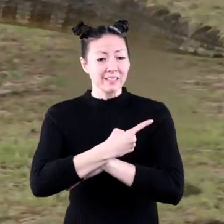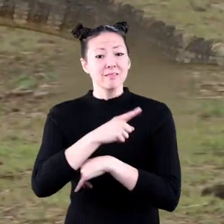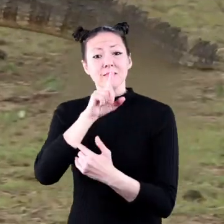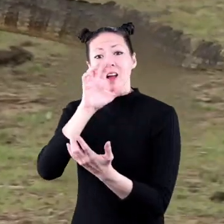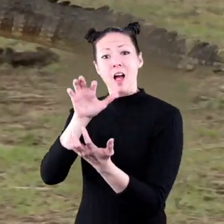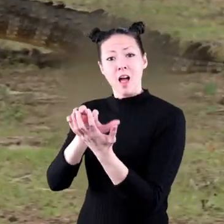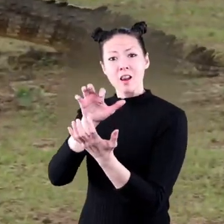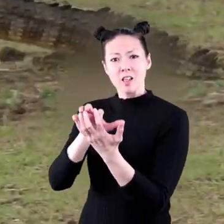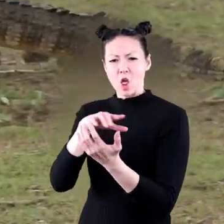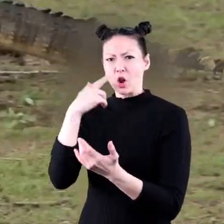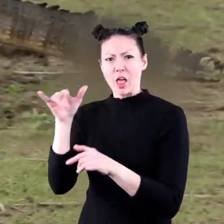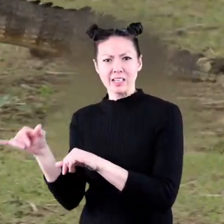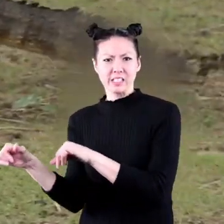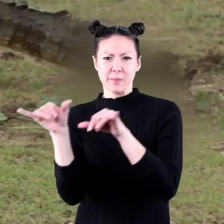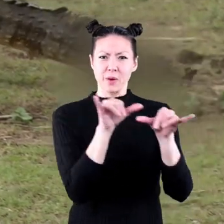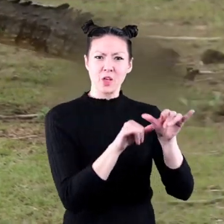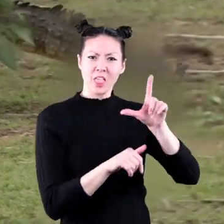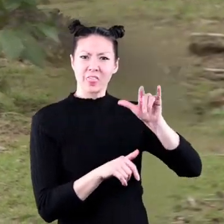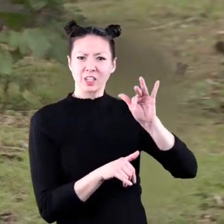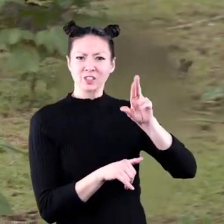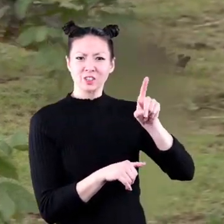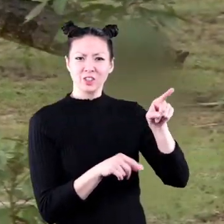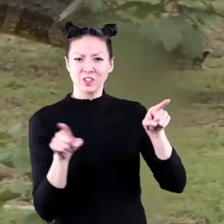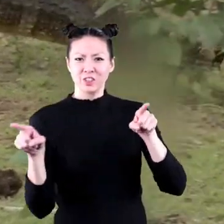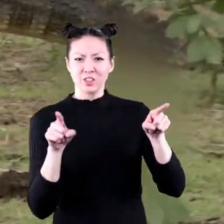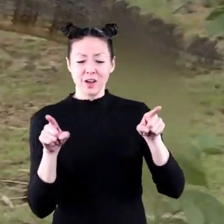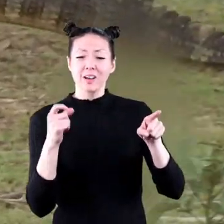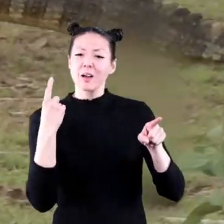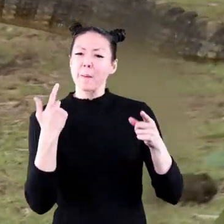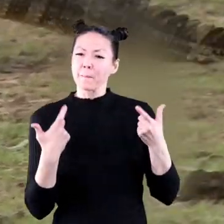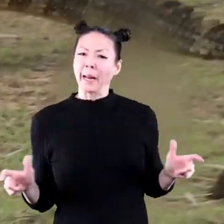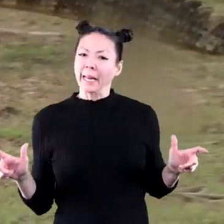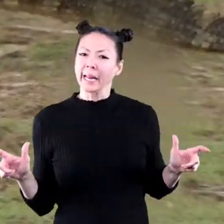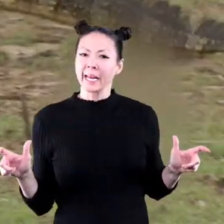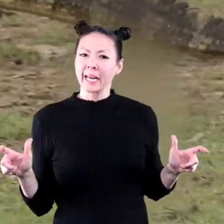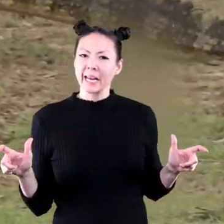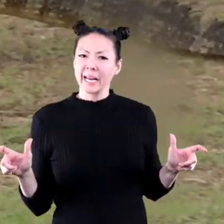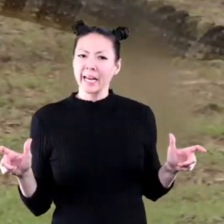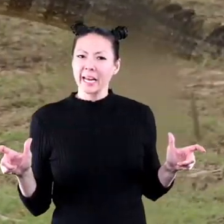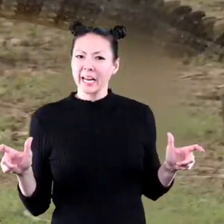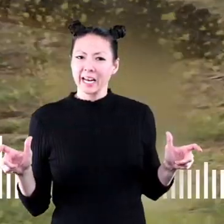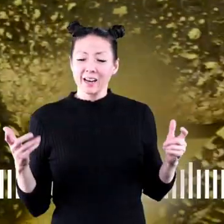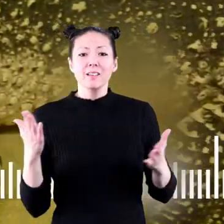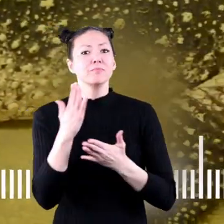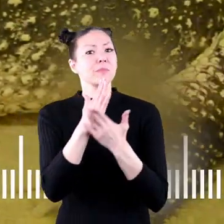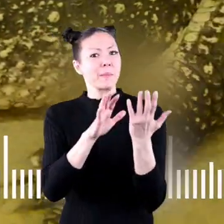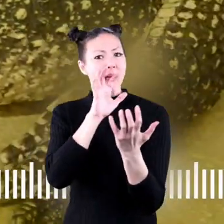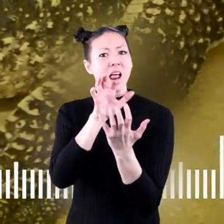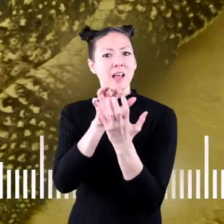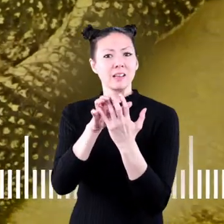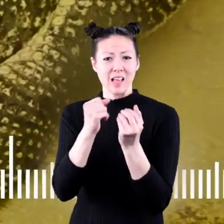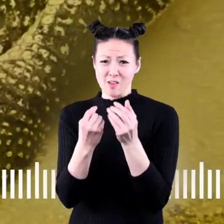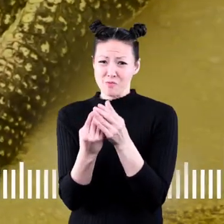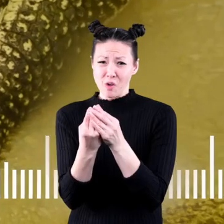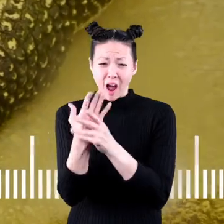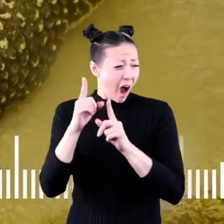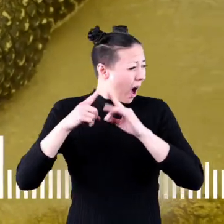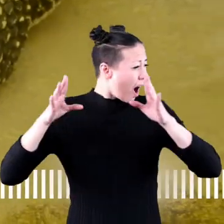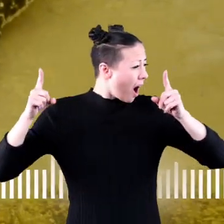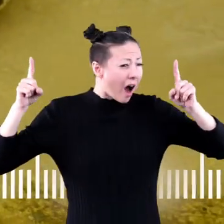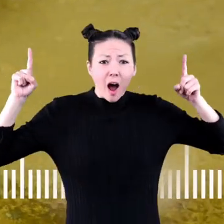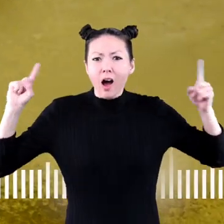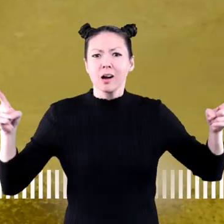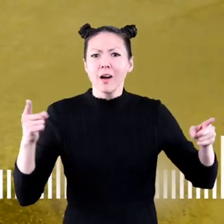Alligators look similar to a lizard, just a whole lot bigger. Some alligators can grow